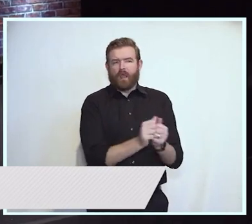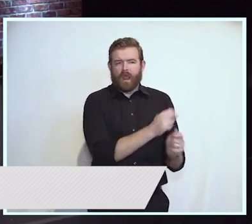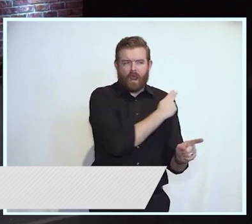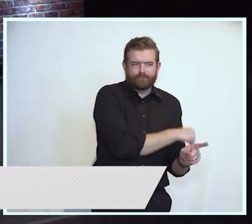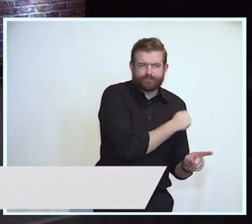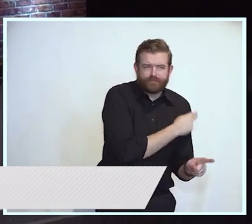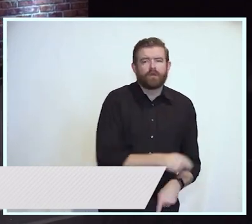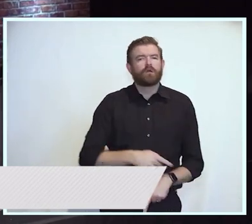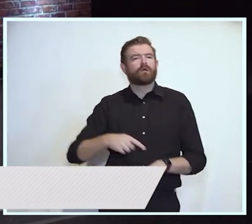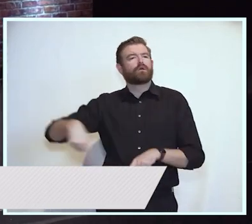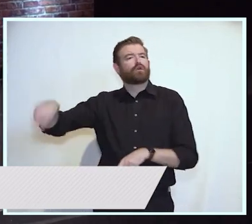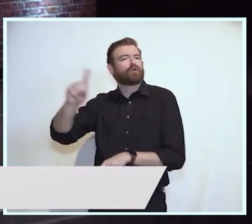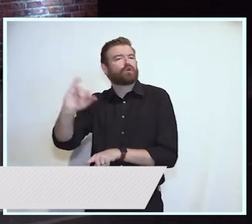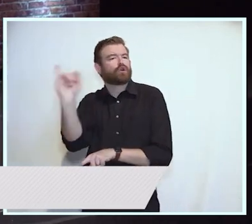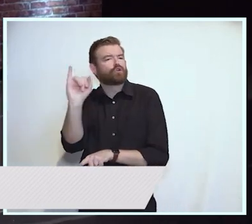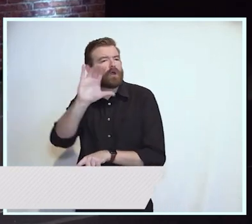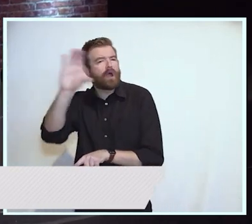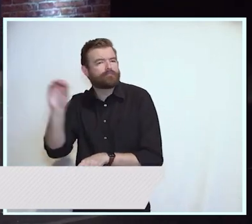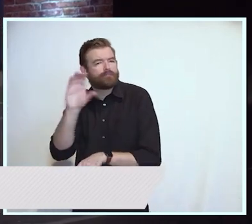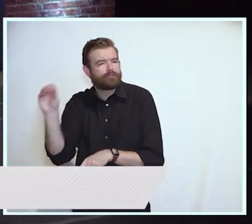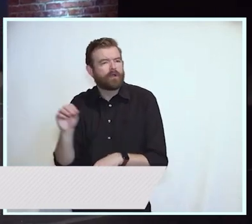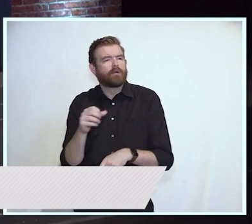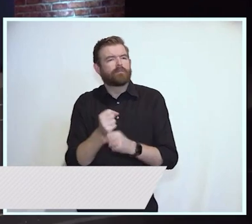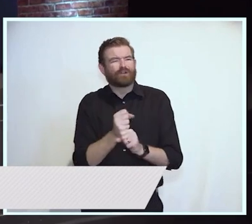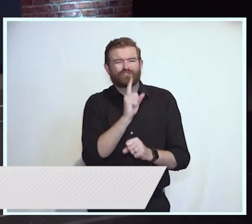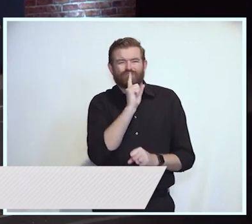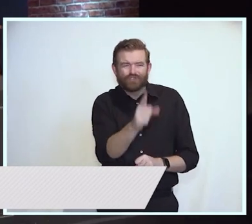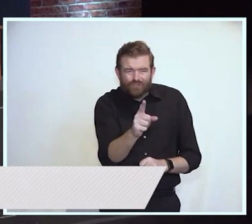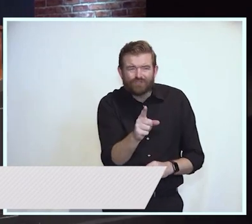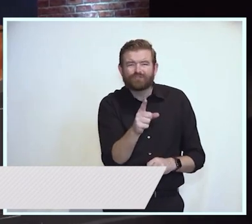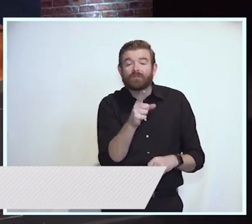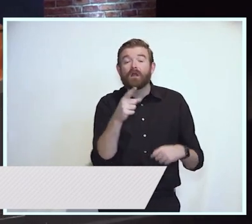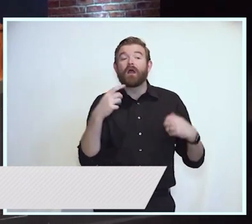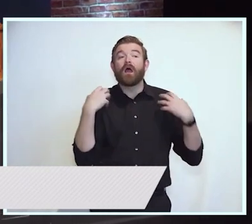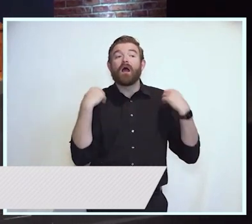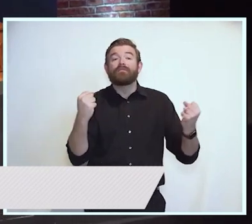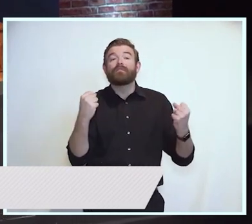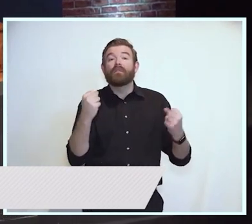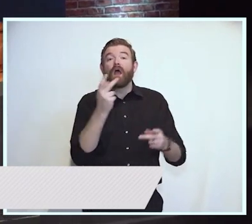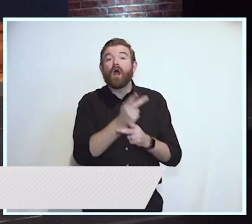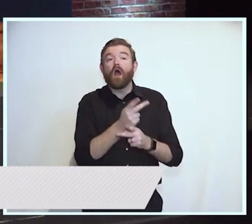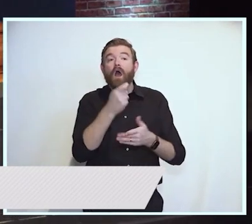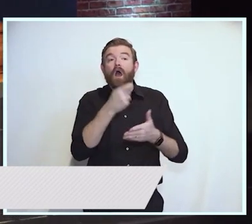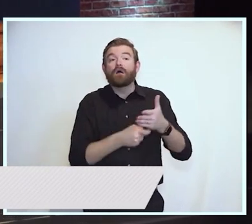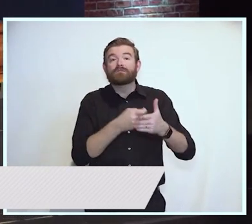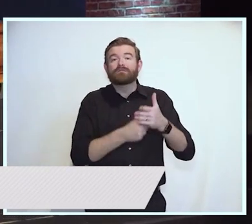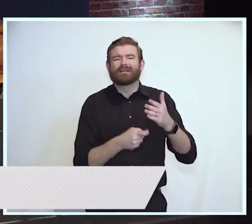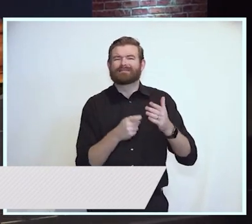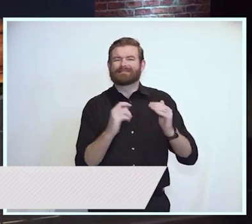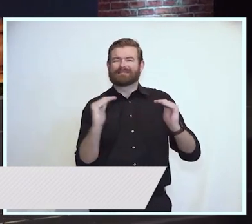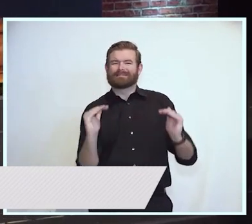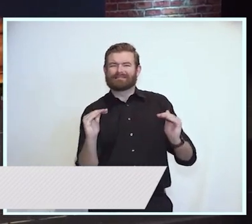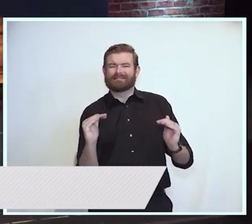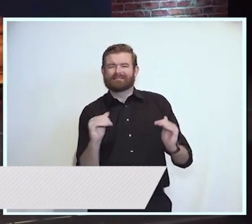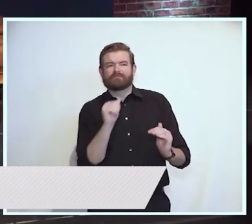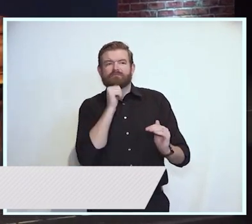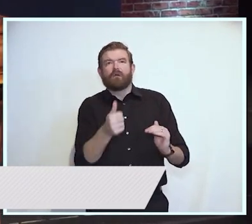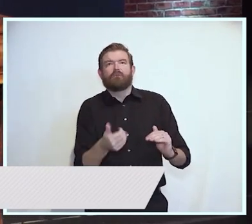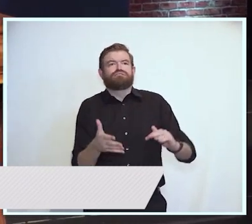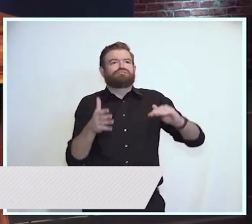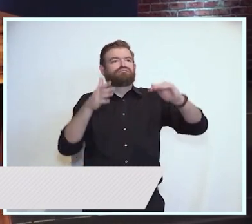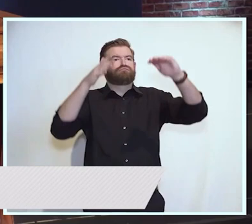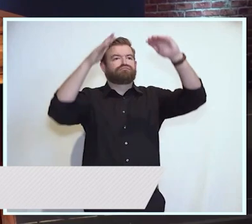the growth in healthcare costs across the next five years. And it will continue by, for the first time, giving us the